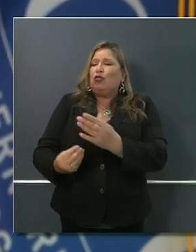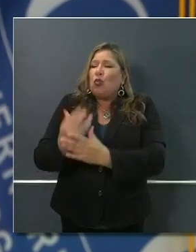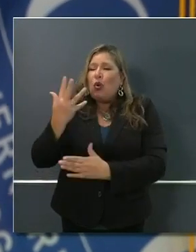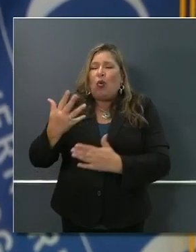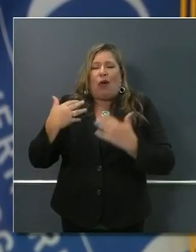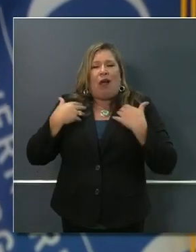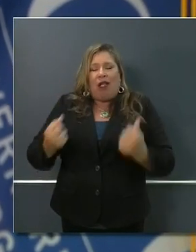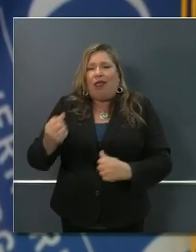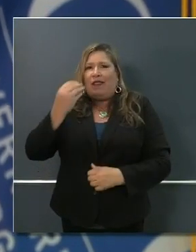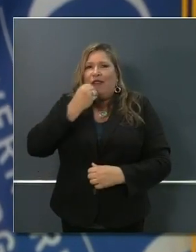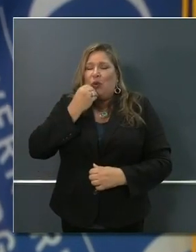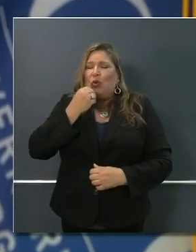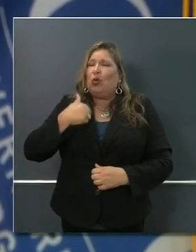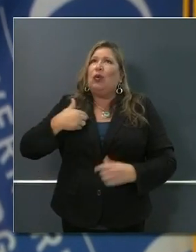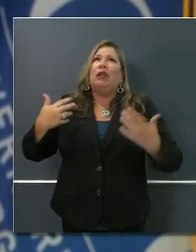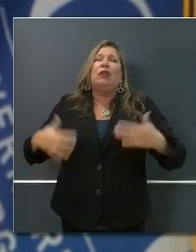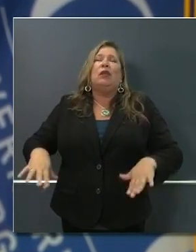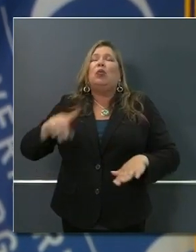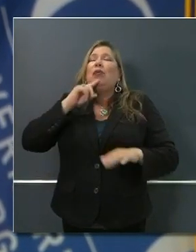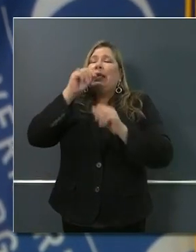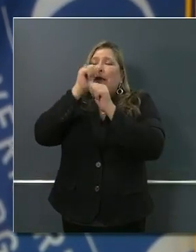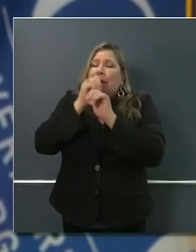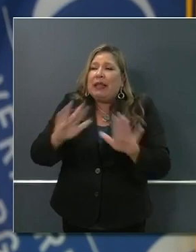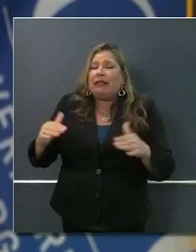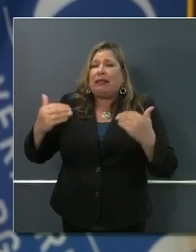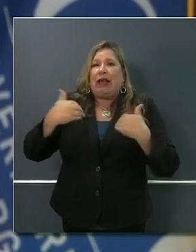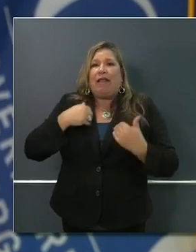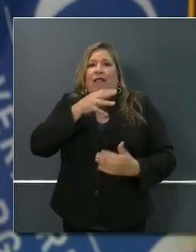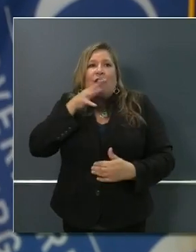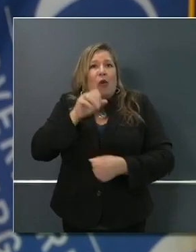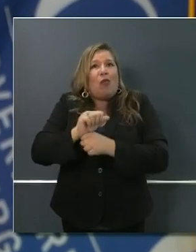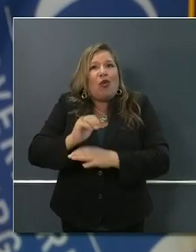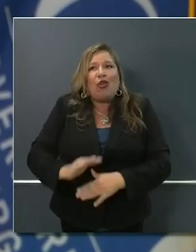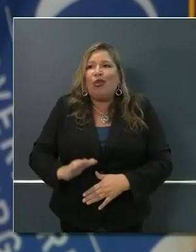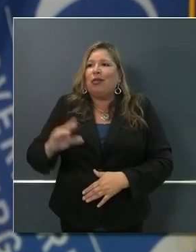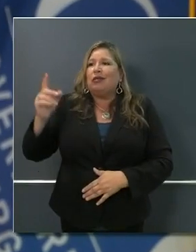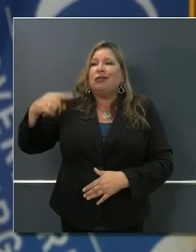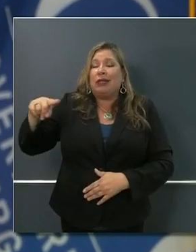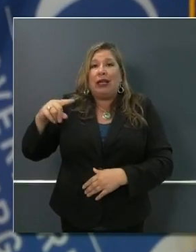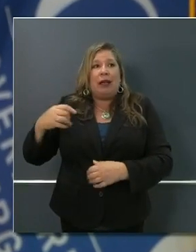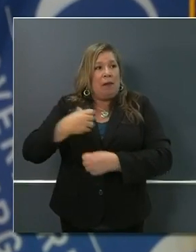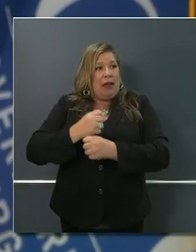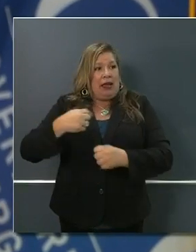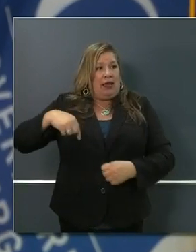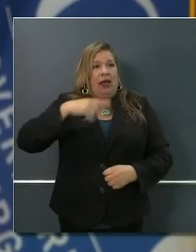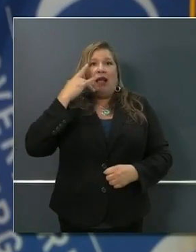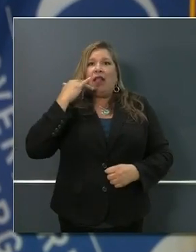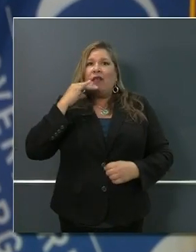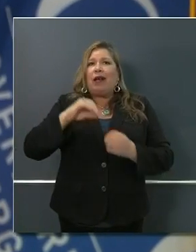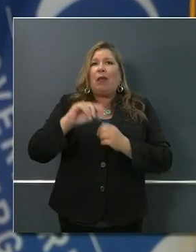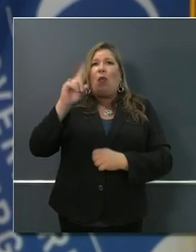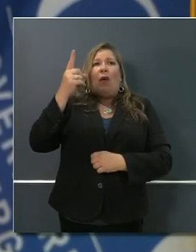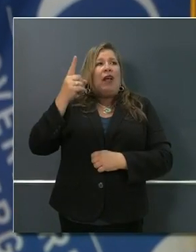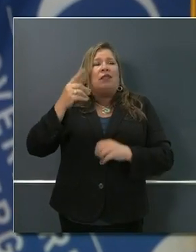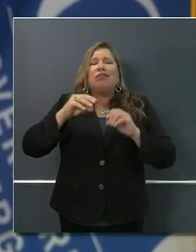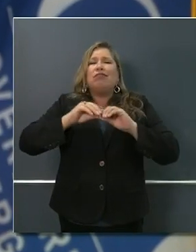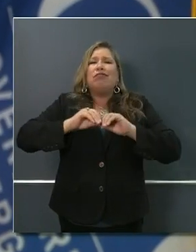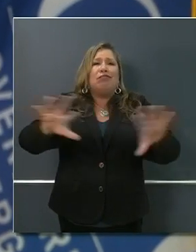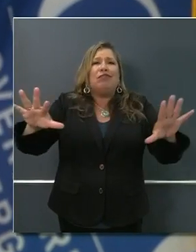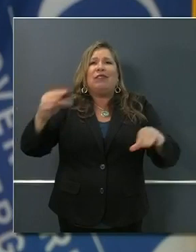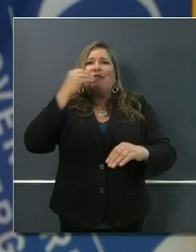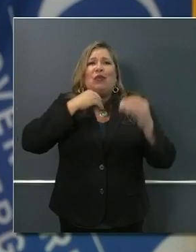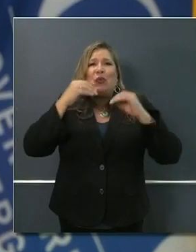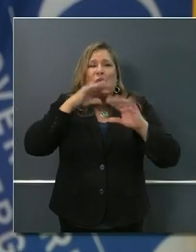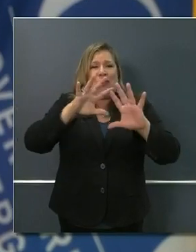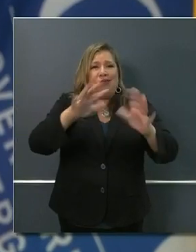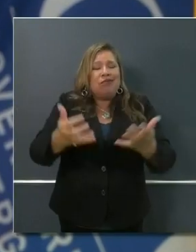to have the farmers and ranchers and farm workers that we have, who have made us the number one agricultural state and the leader in our tree nuts,